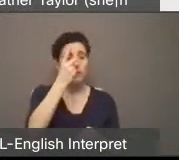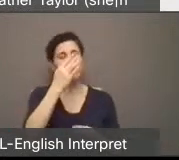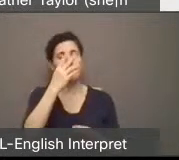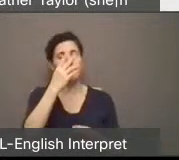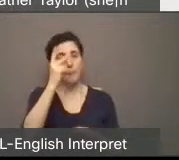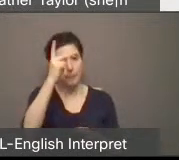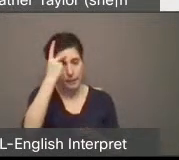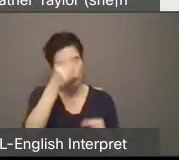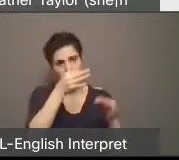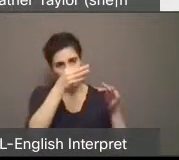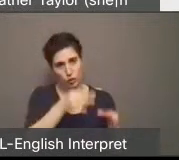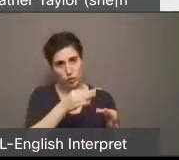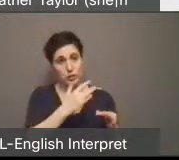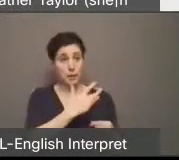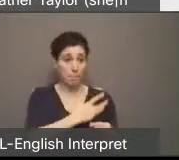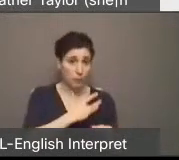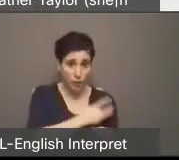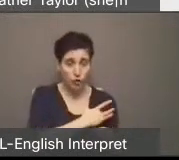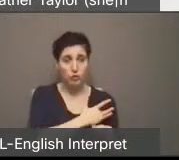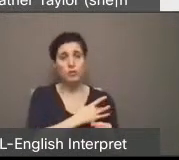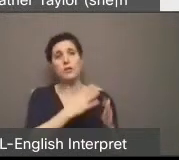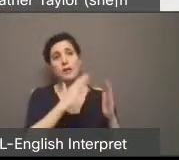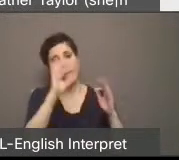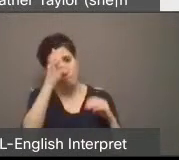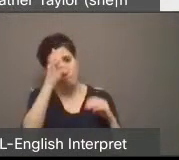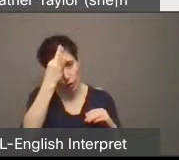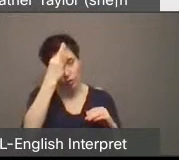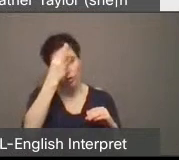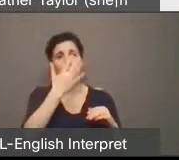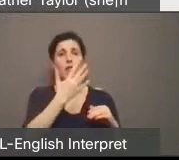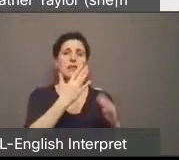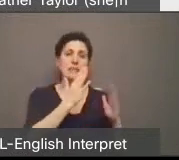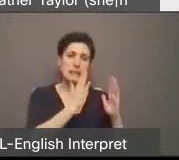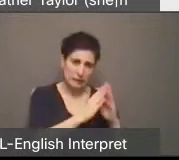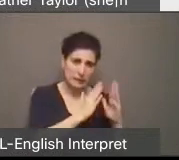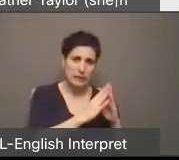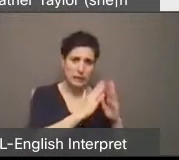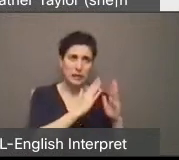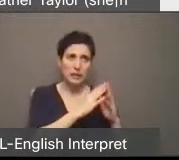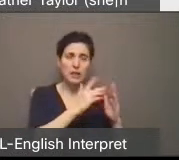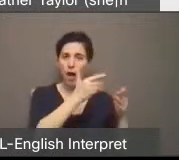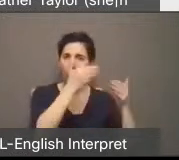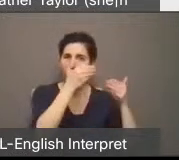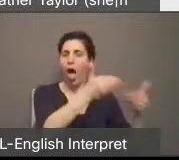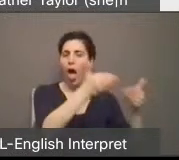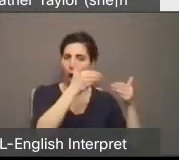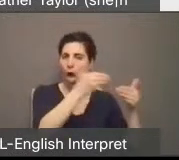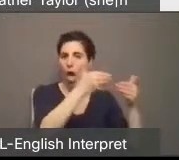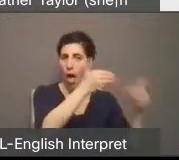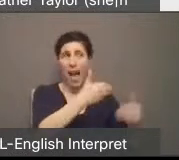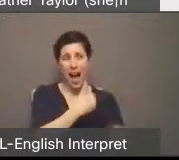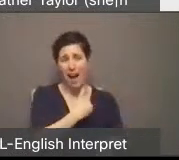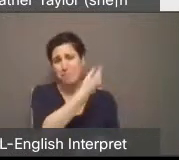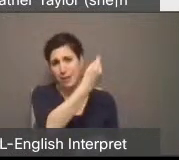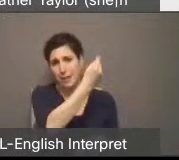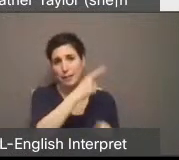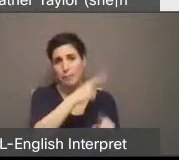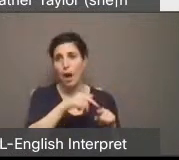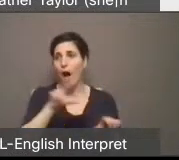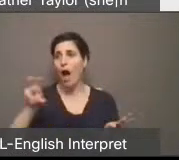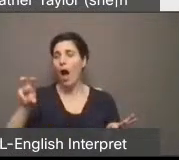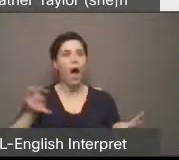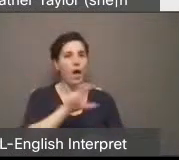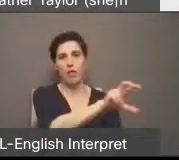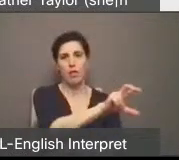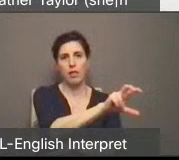to be homeless or poor. Our government maintains these vast inequities through its policies and its budgets. The money is there. The